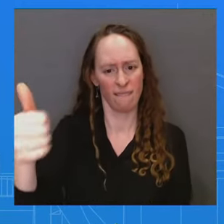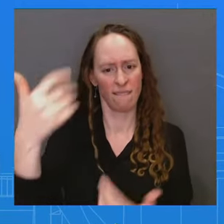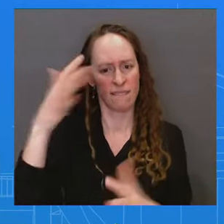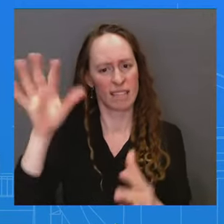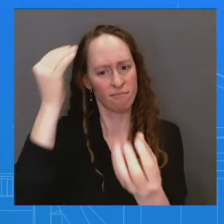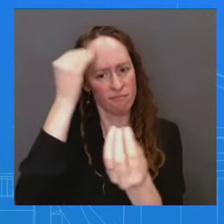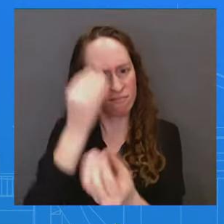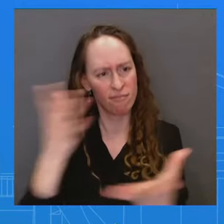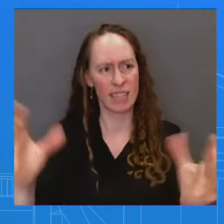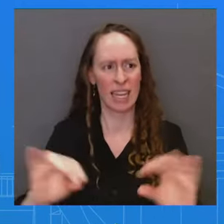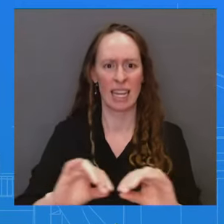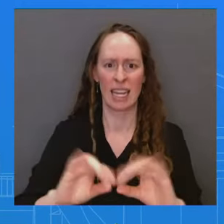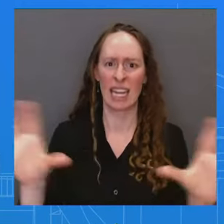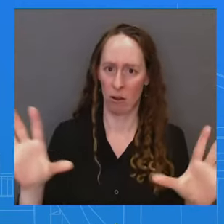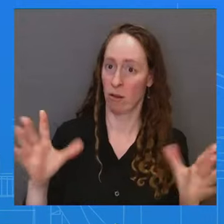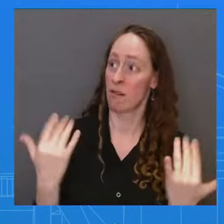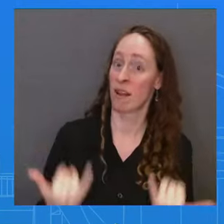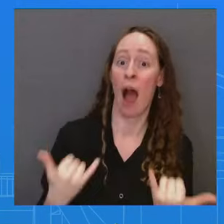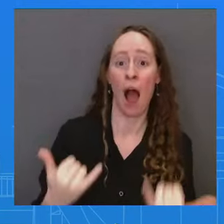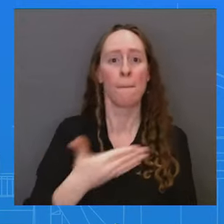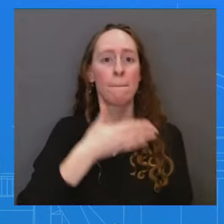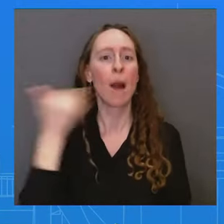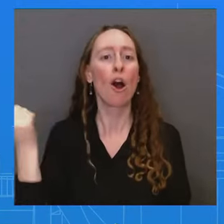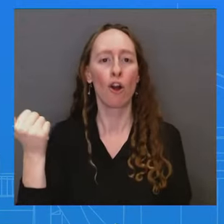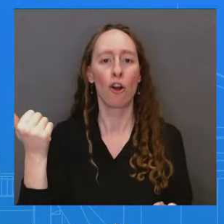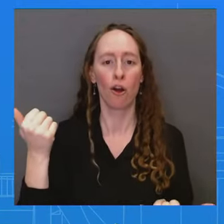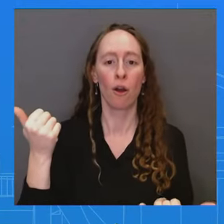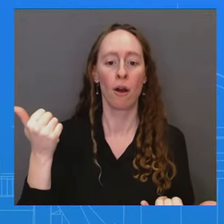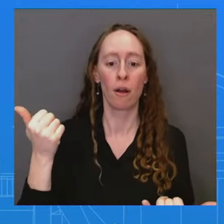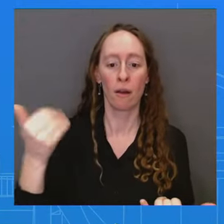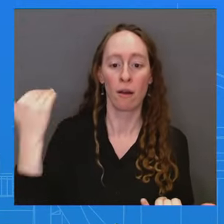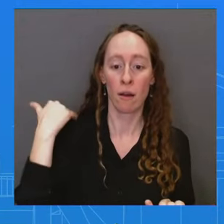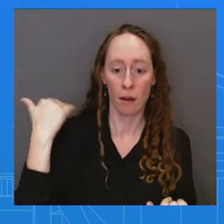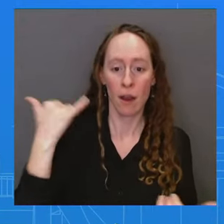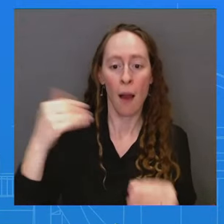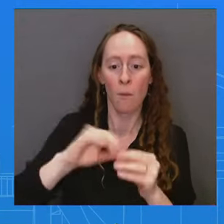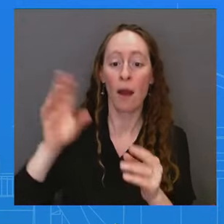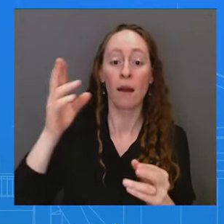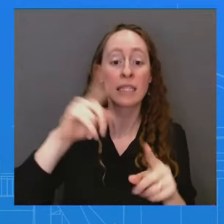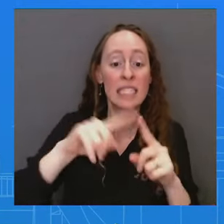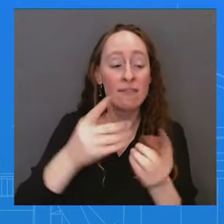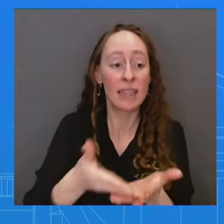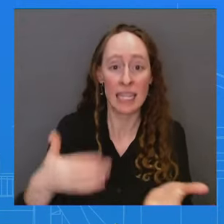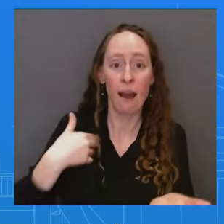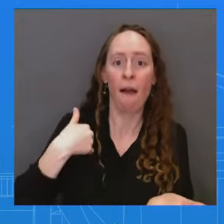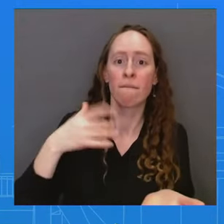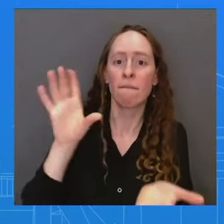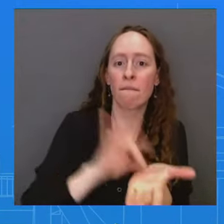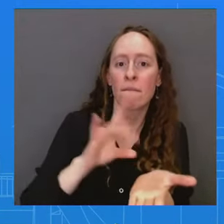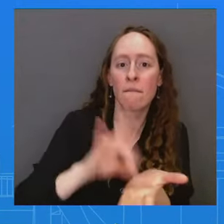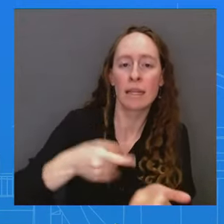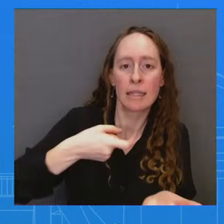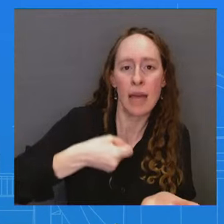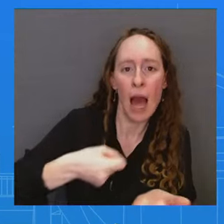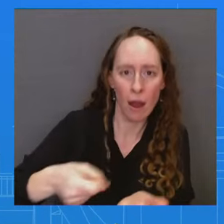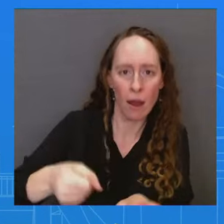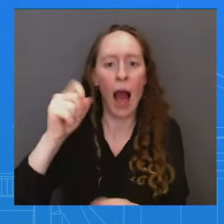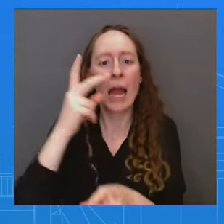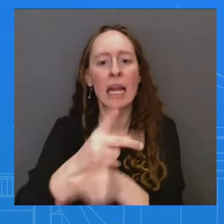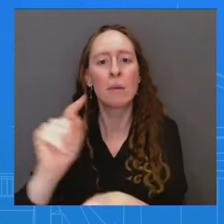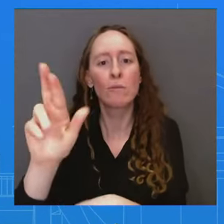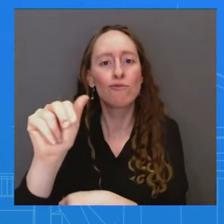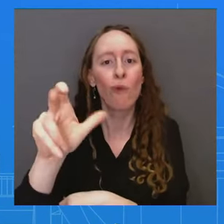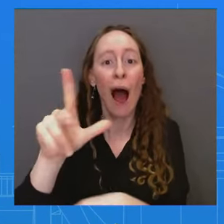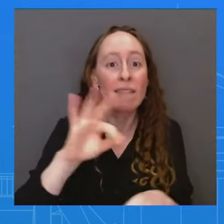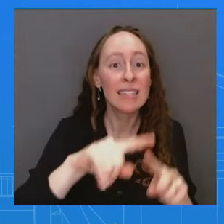handheld scanners, and tried to boost a little bit of the footprint there at the embassy to try to help with better tracking